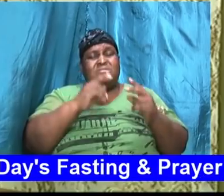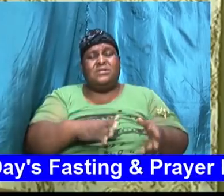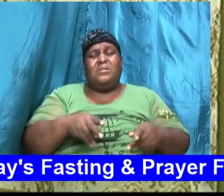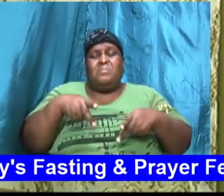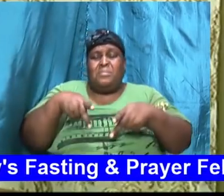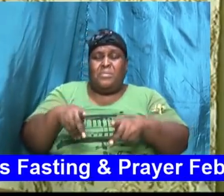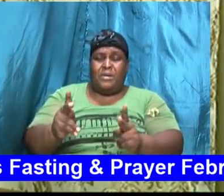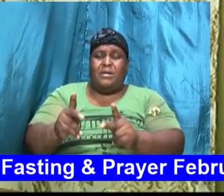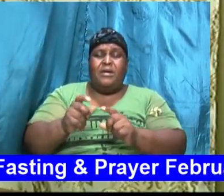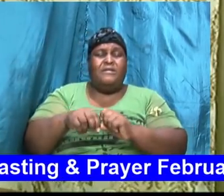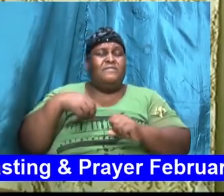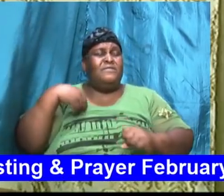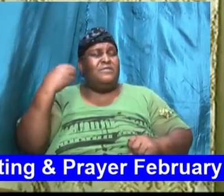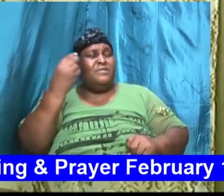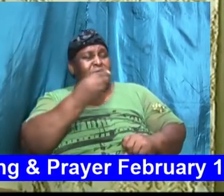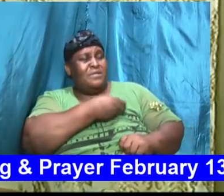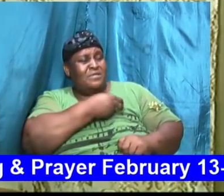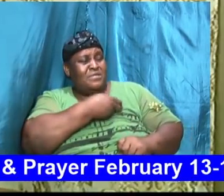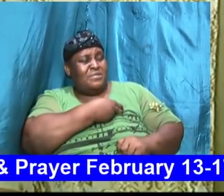for us to chod